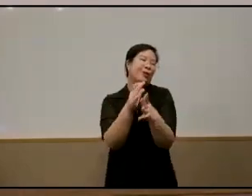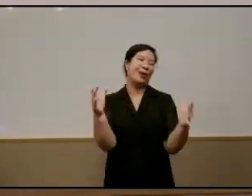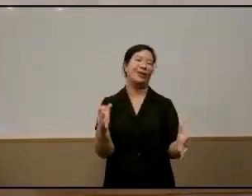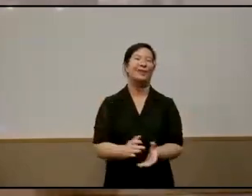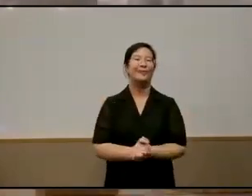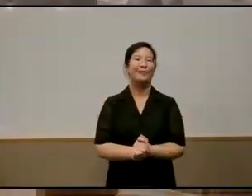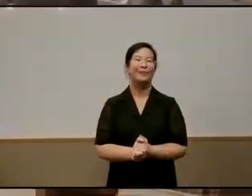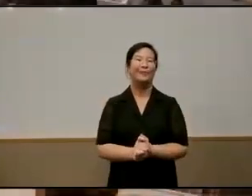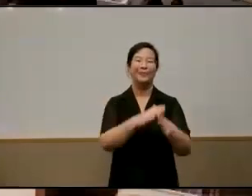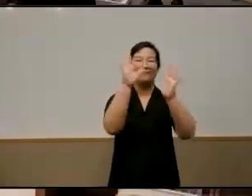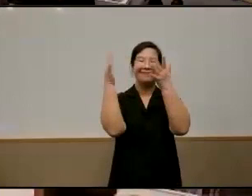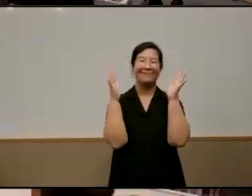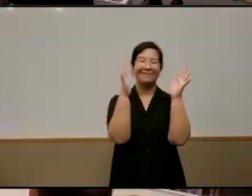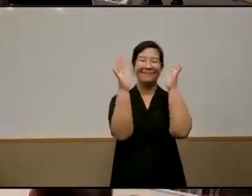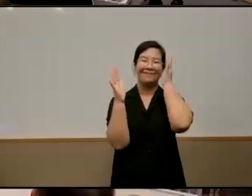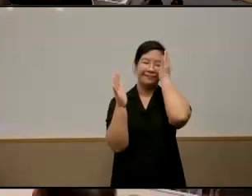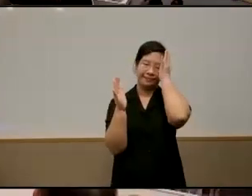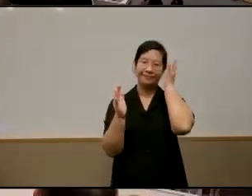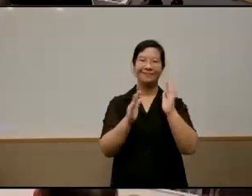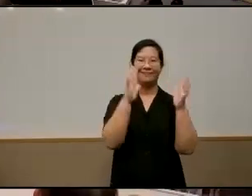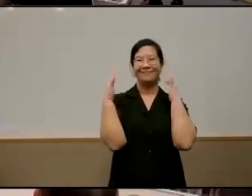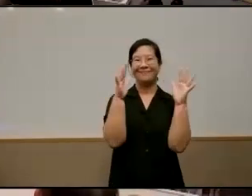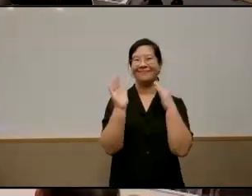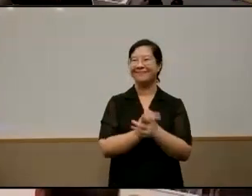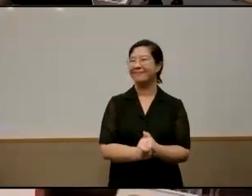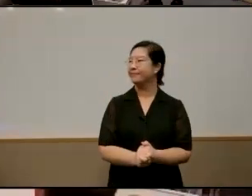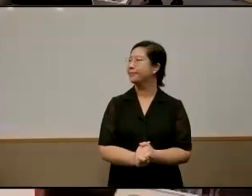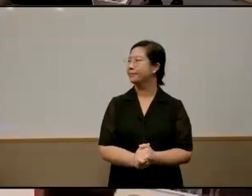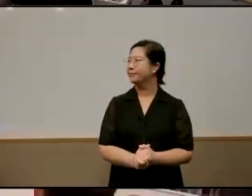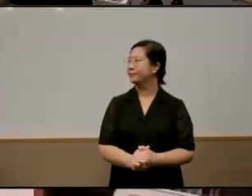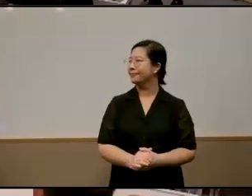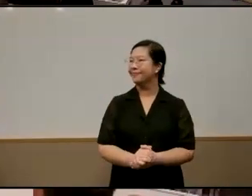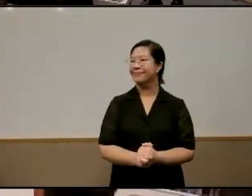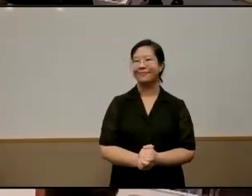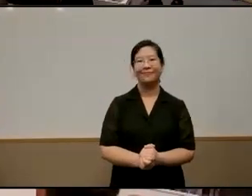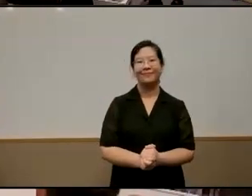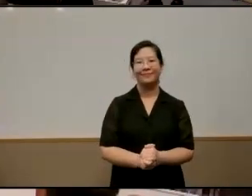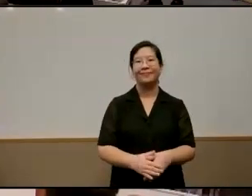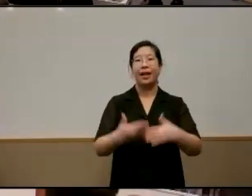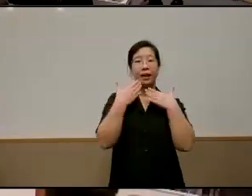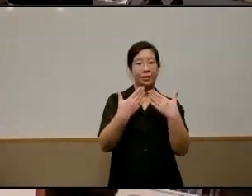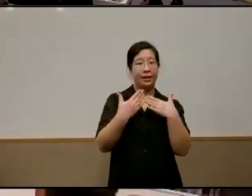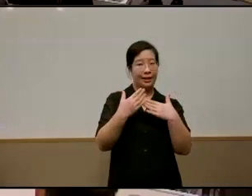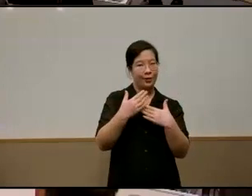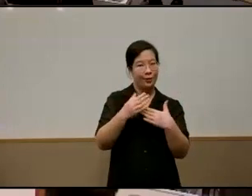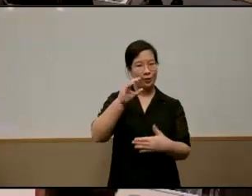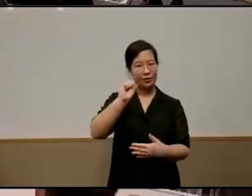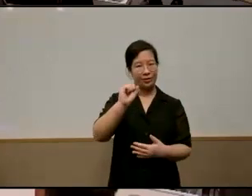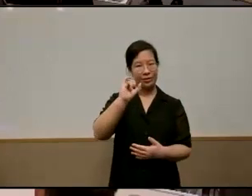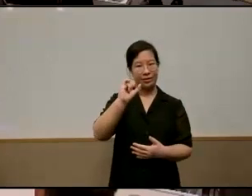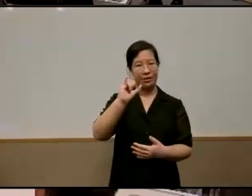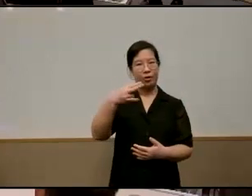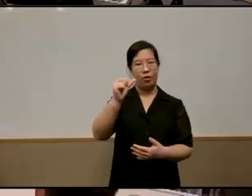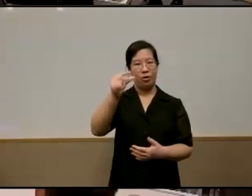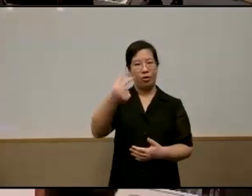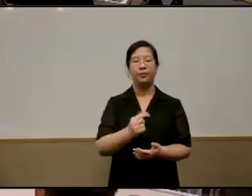thank you very much so ladies and